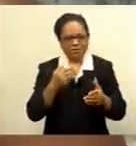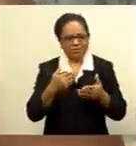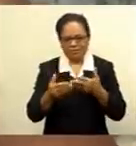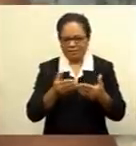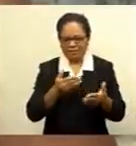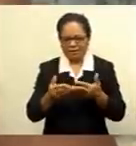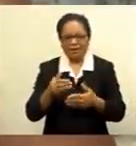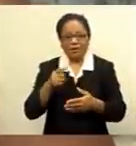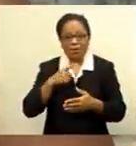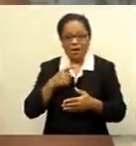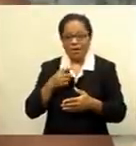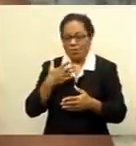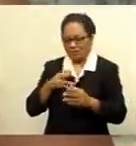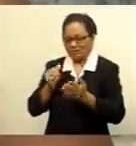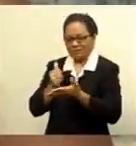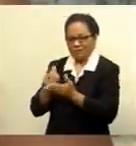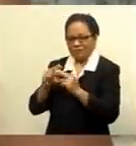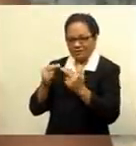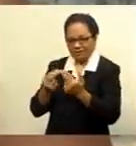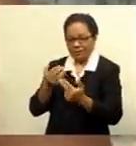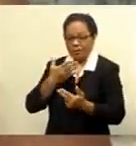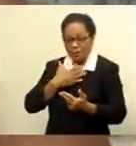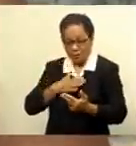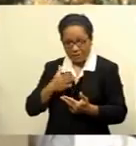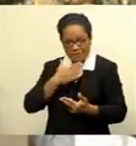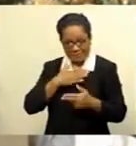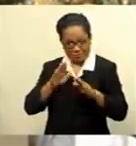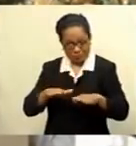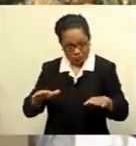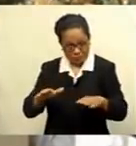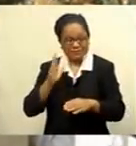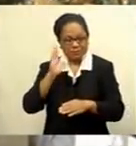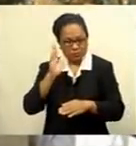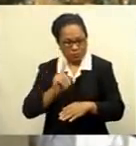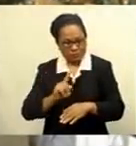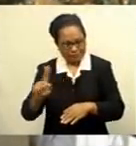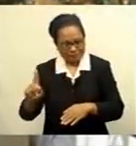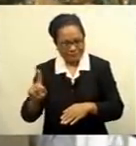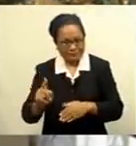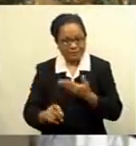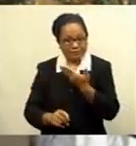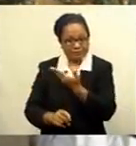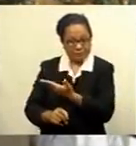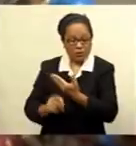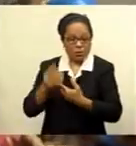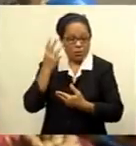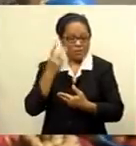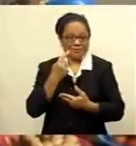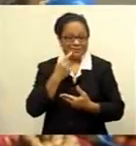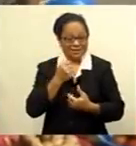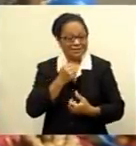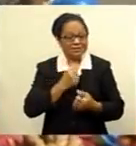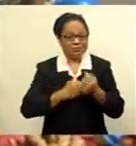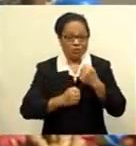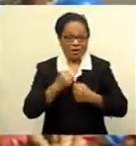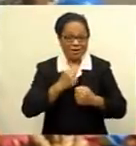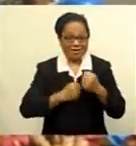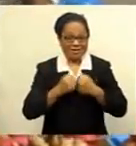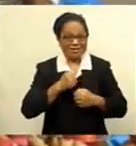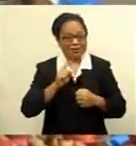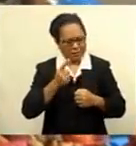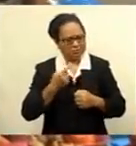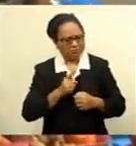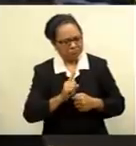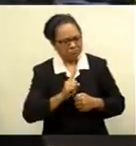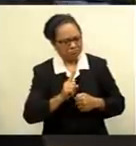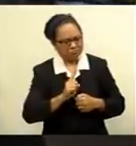support and I want my kids to go to school. The 52-year-old says her struggle has paid off as she was able to put